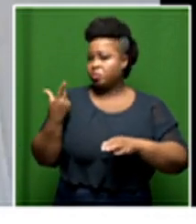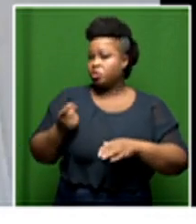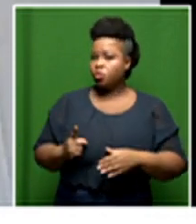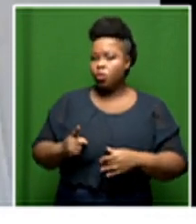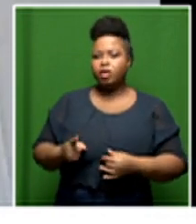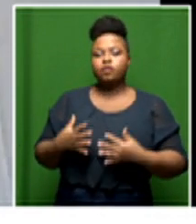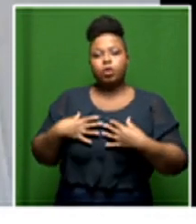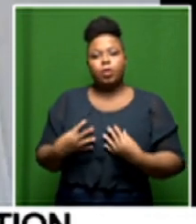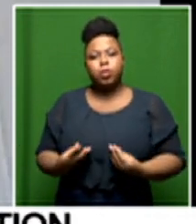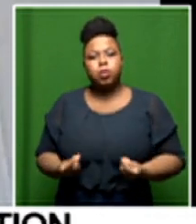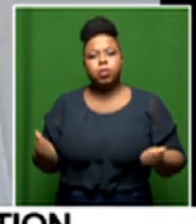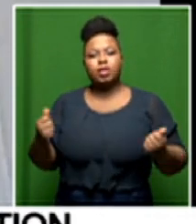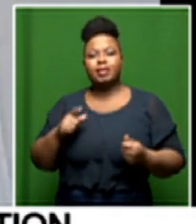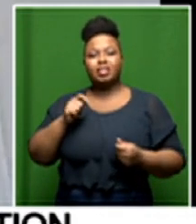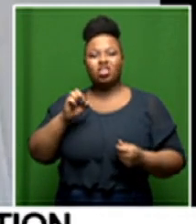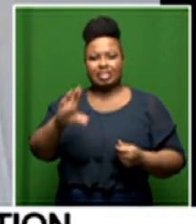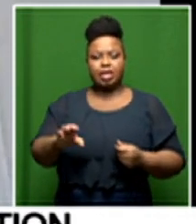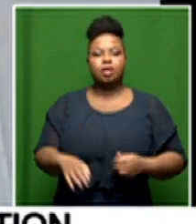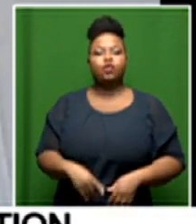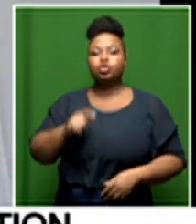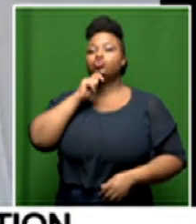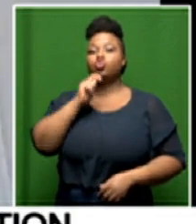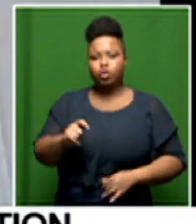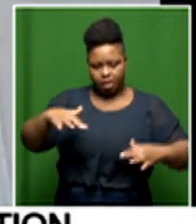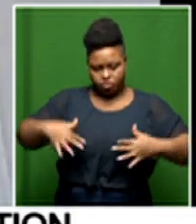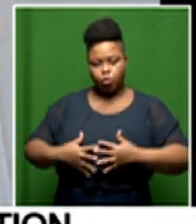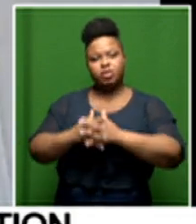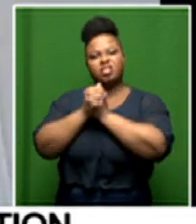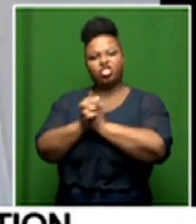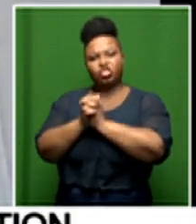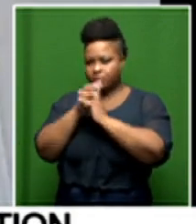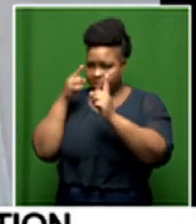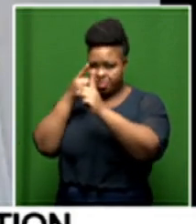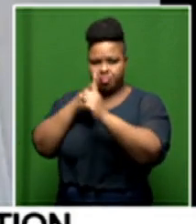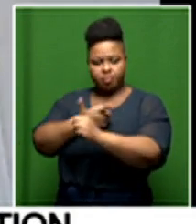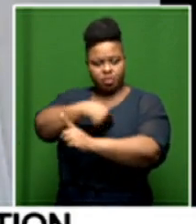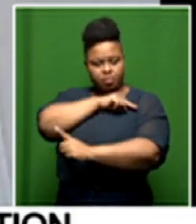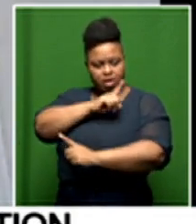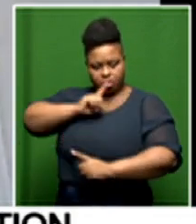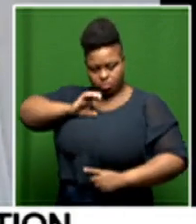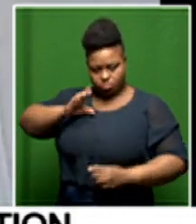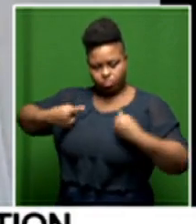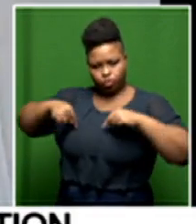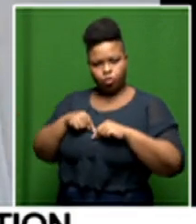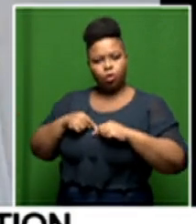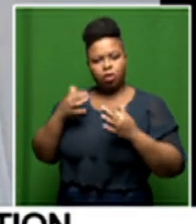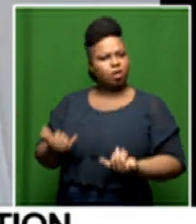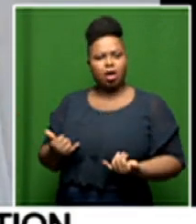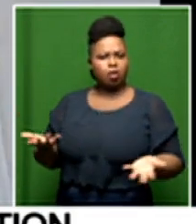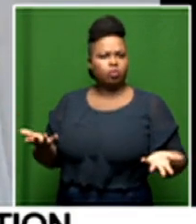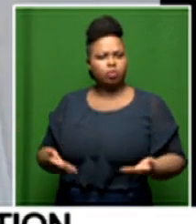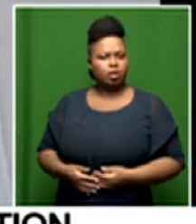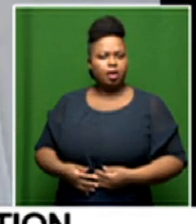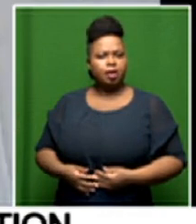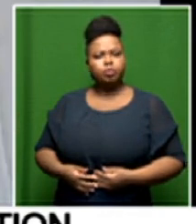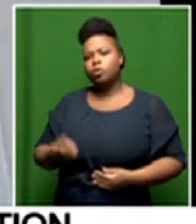truth and reconciliation that is the purpose so um our outcome will be sort of